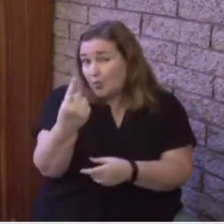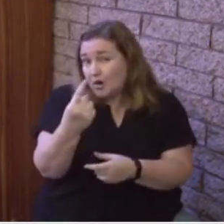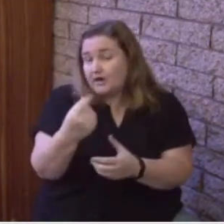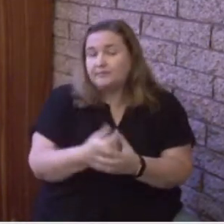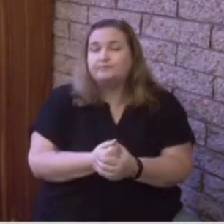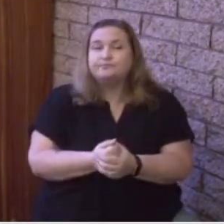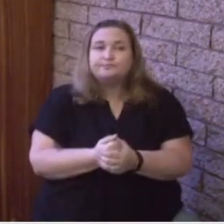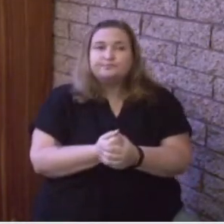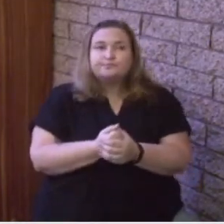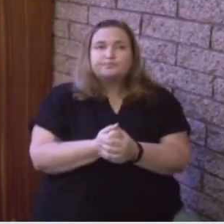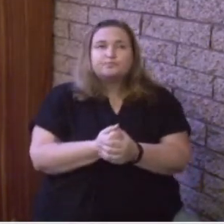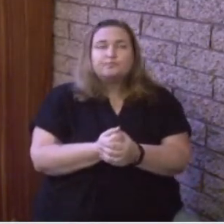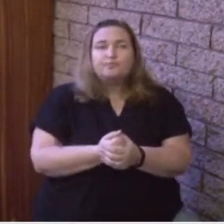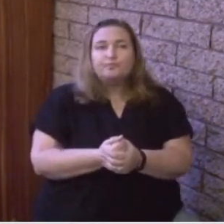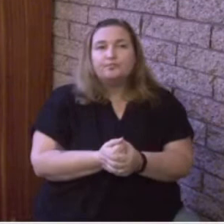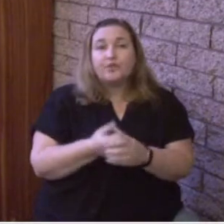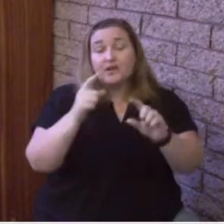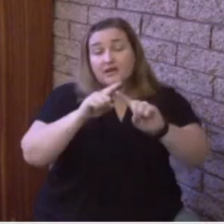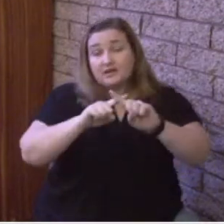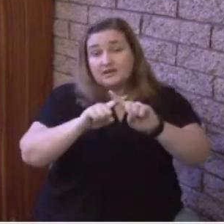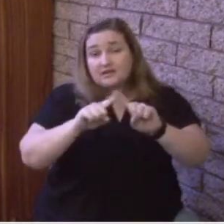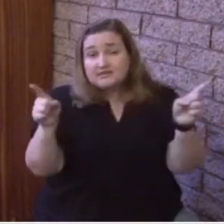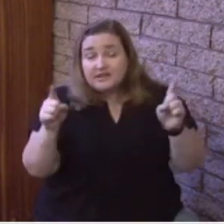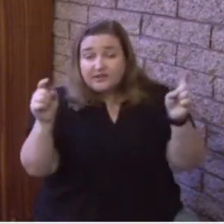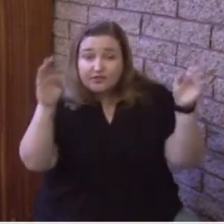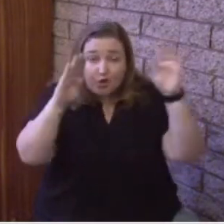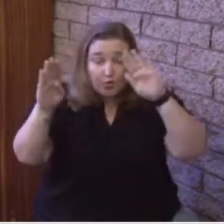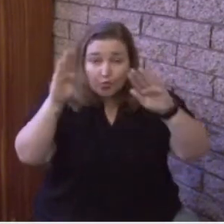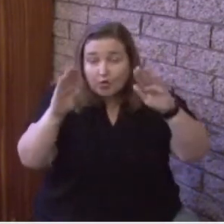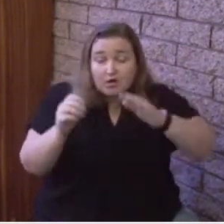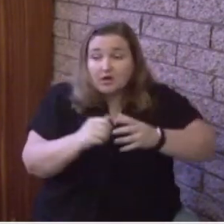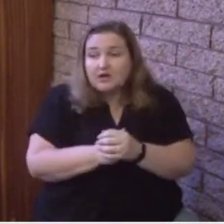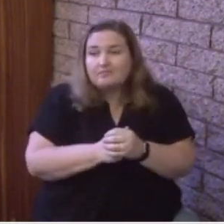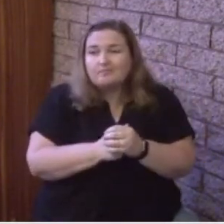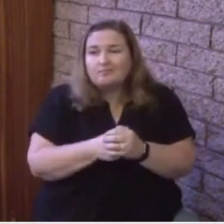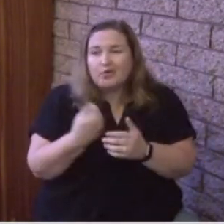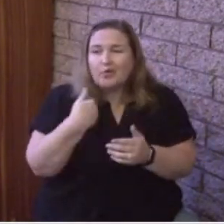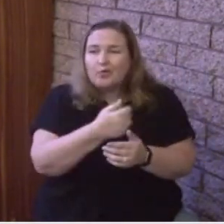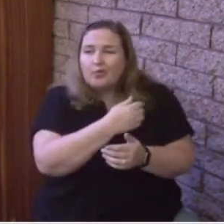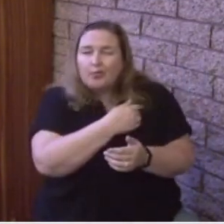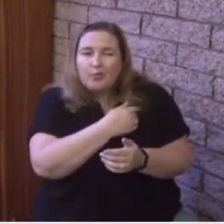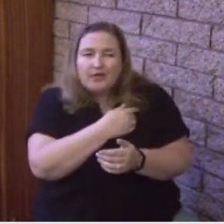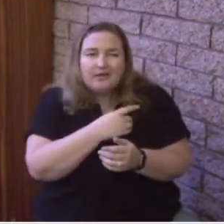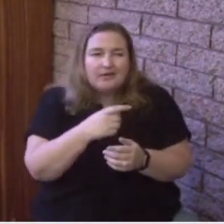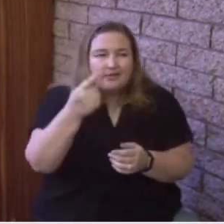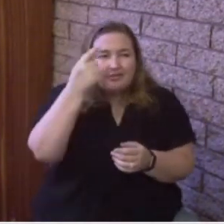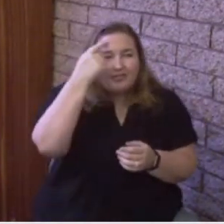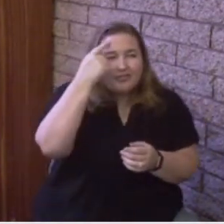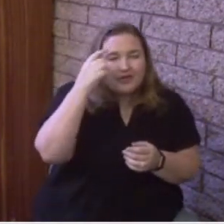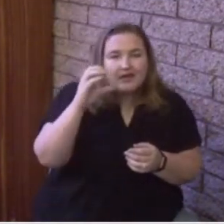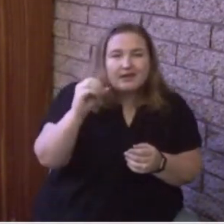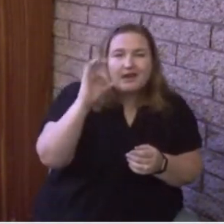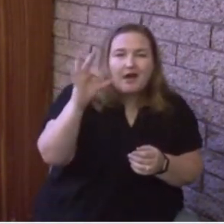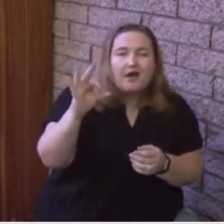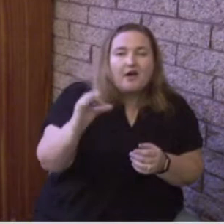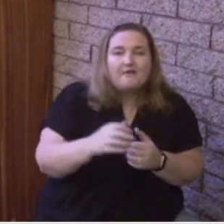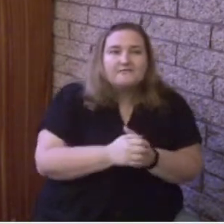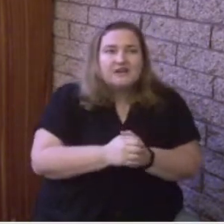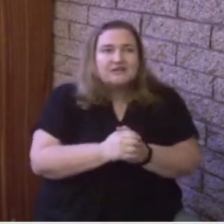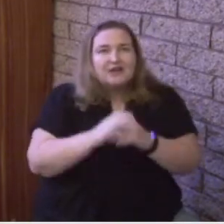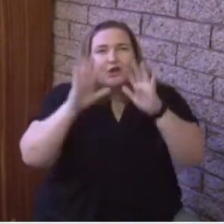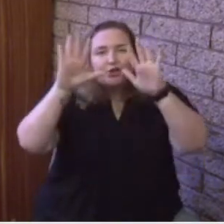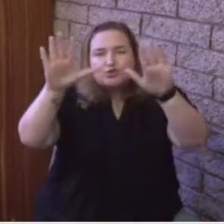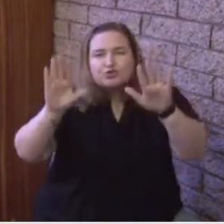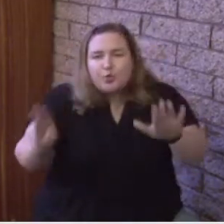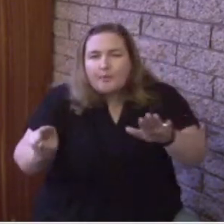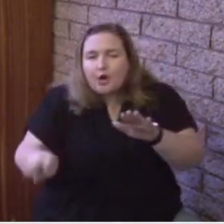maybe we have concern over the supernatural aspect of the Holy Spirit. Now, this